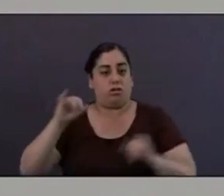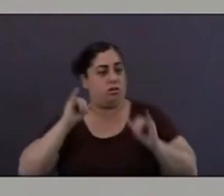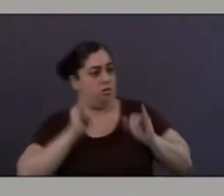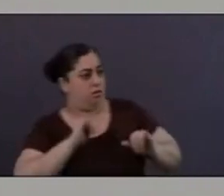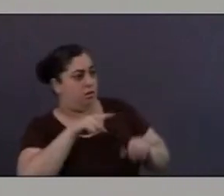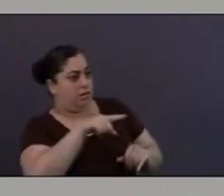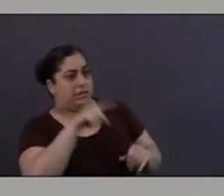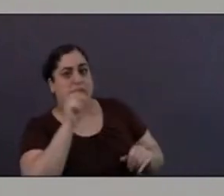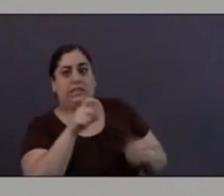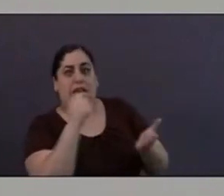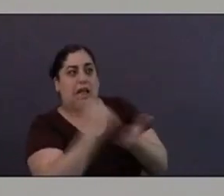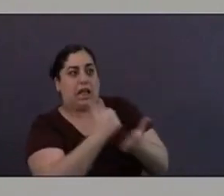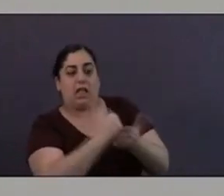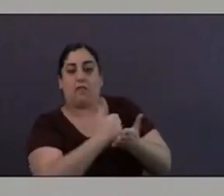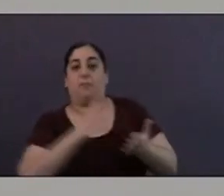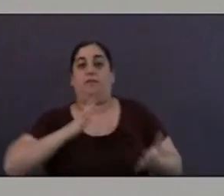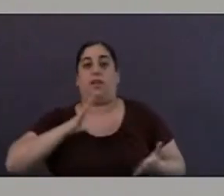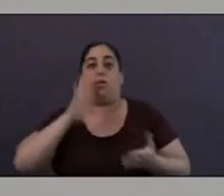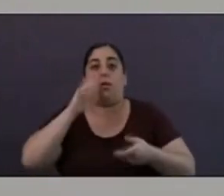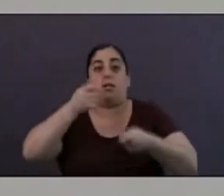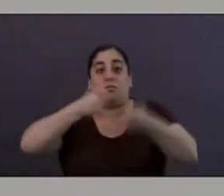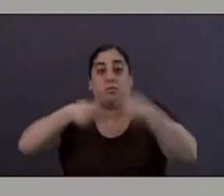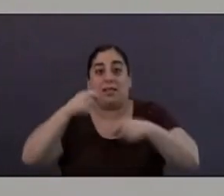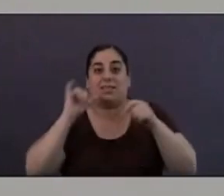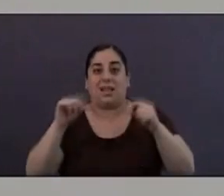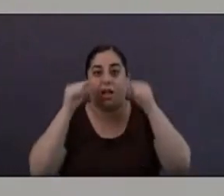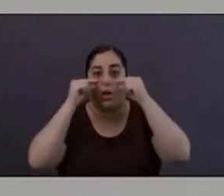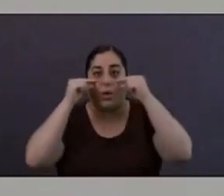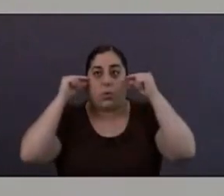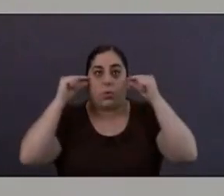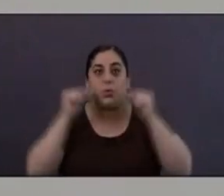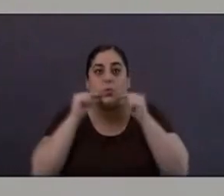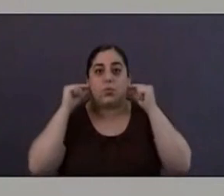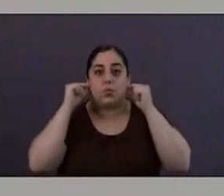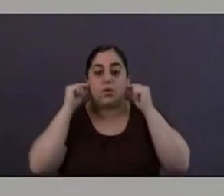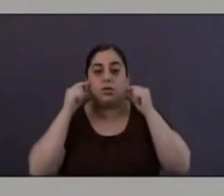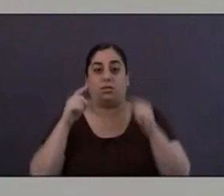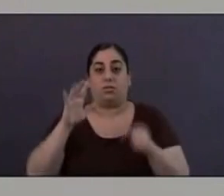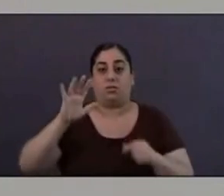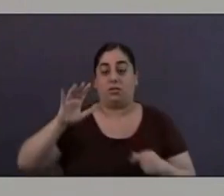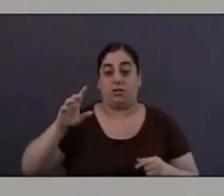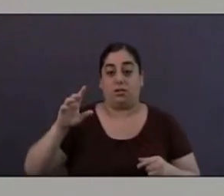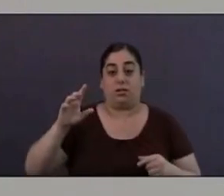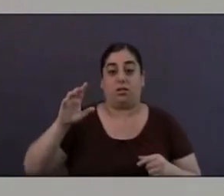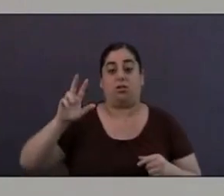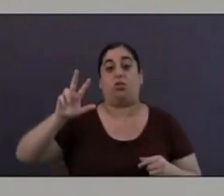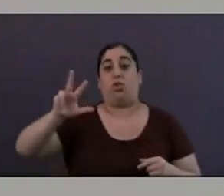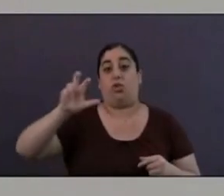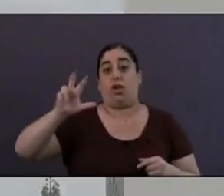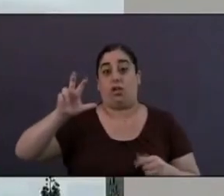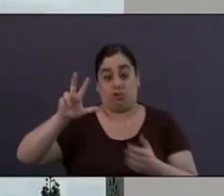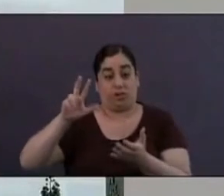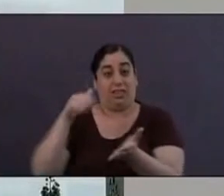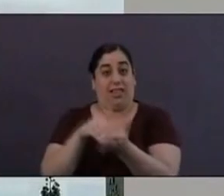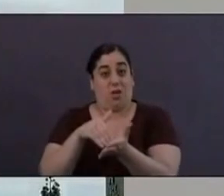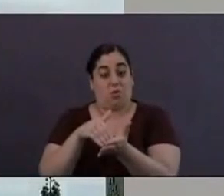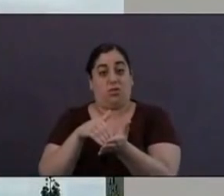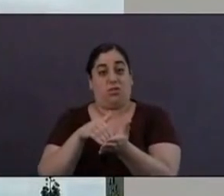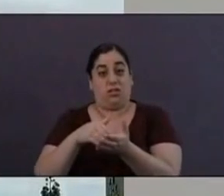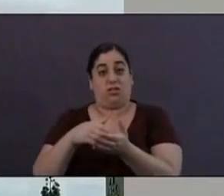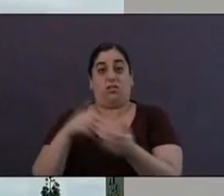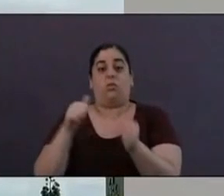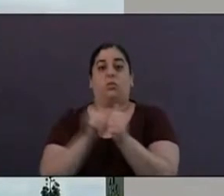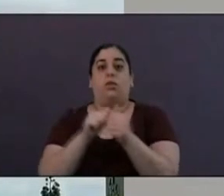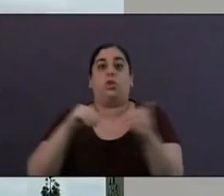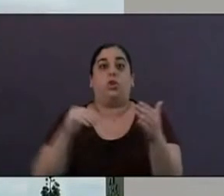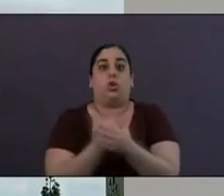retrofitting 300,000 N95 masks with new elastic. And six weeks later,